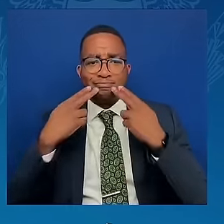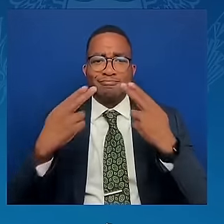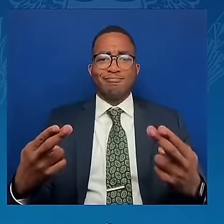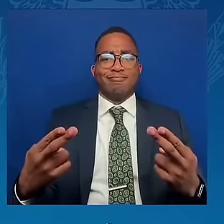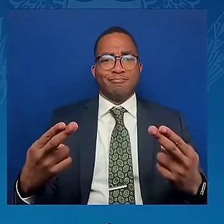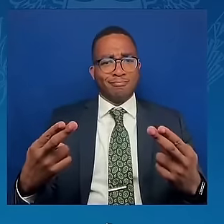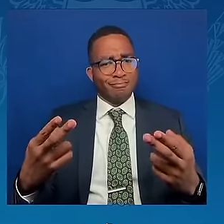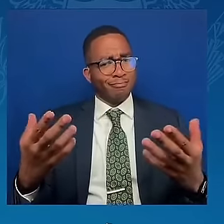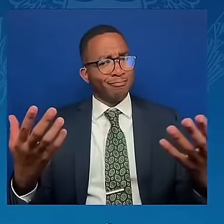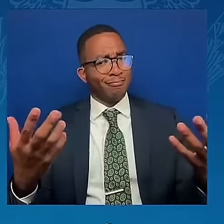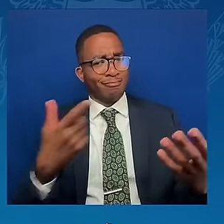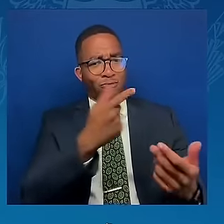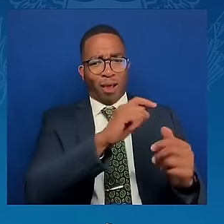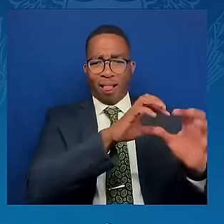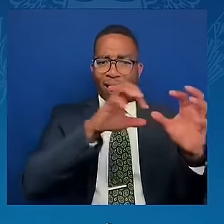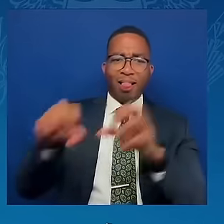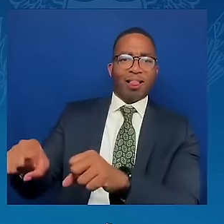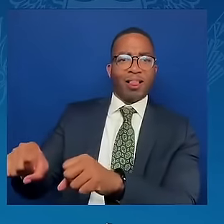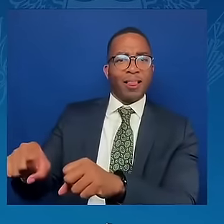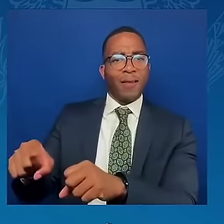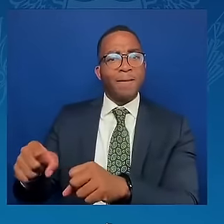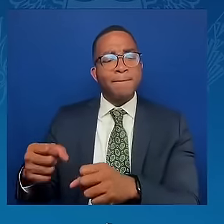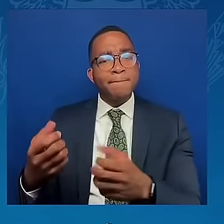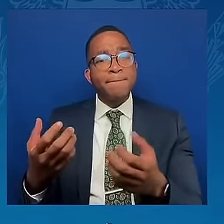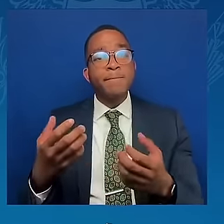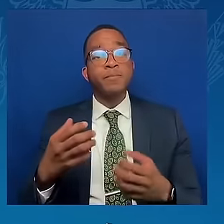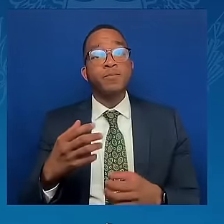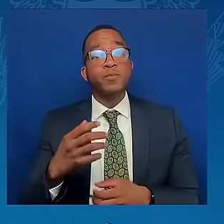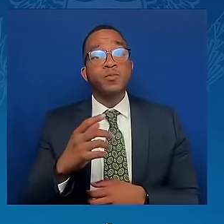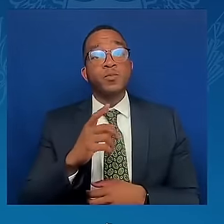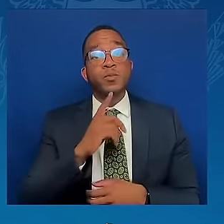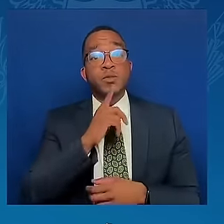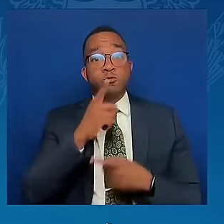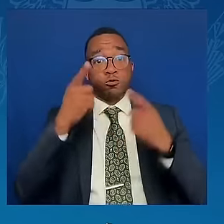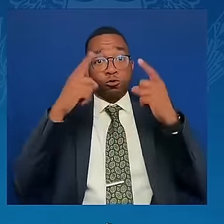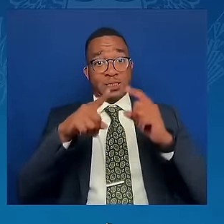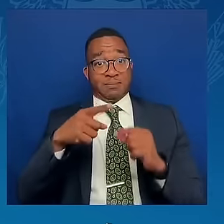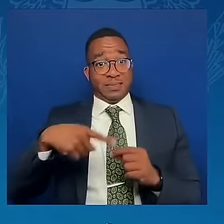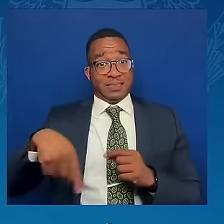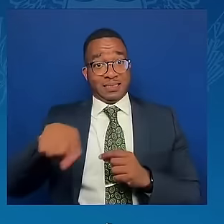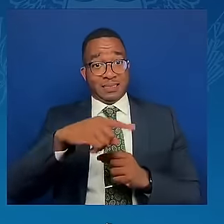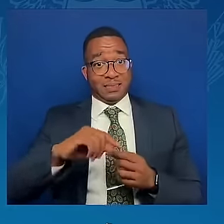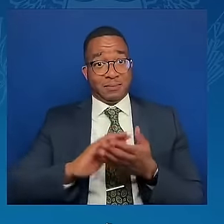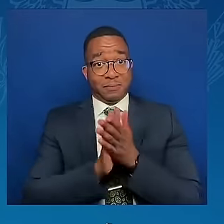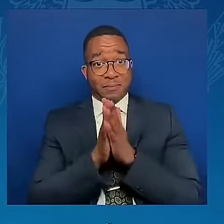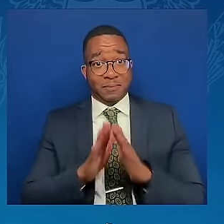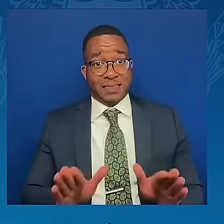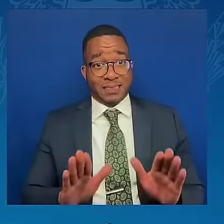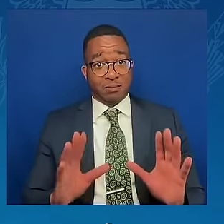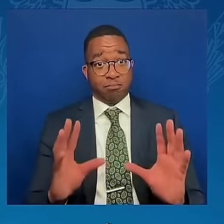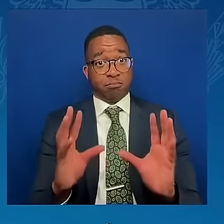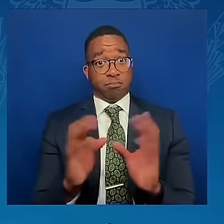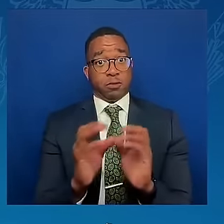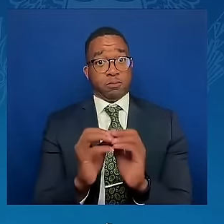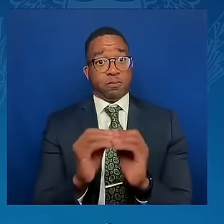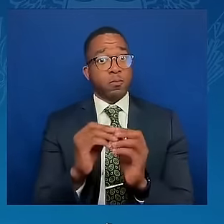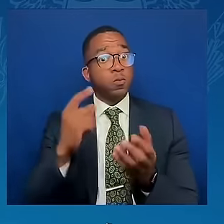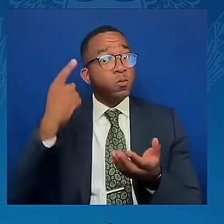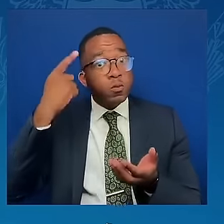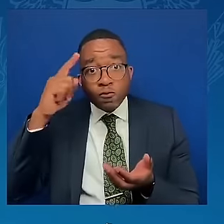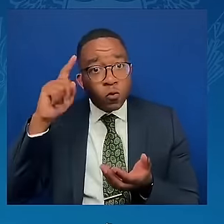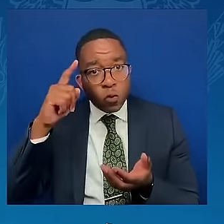a practical benefit of the work of this peace summit is to increase global food and energy